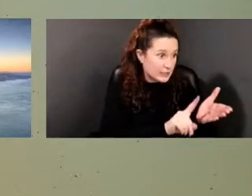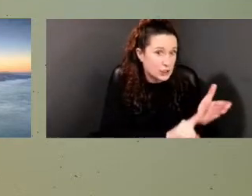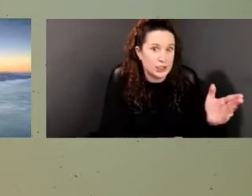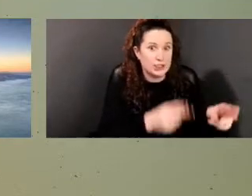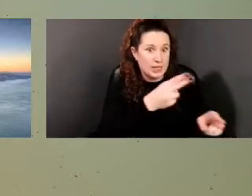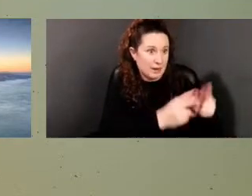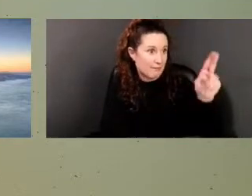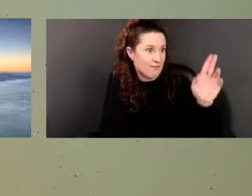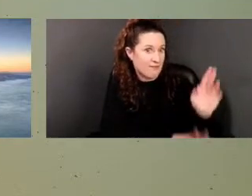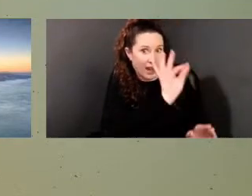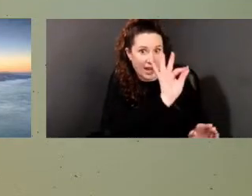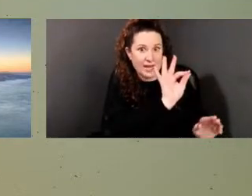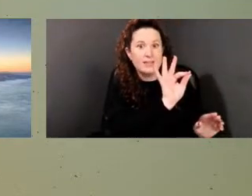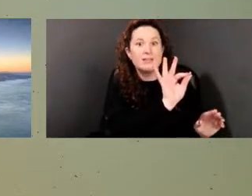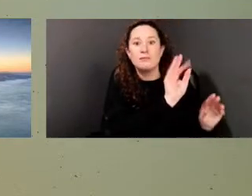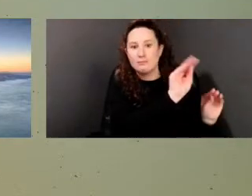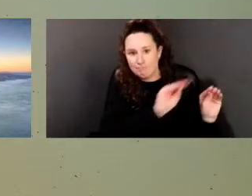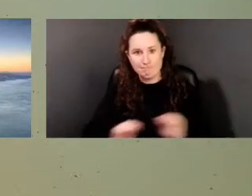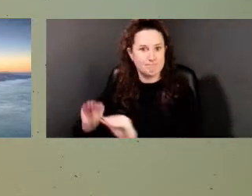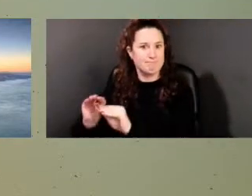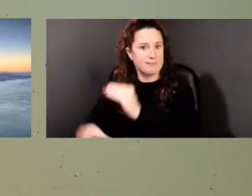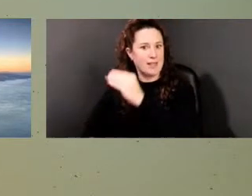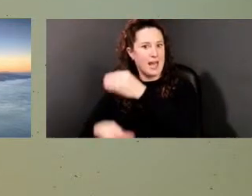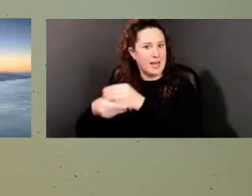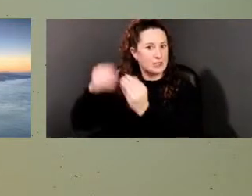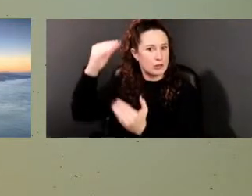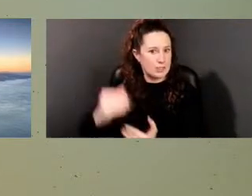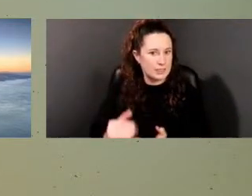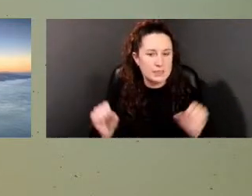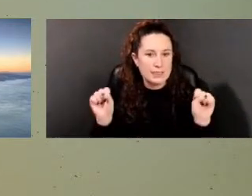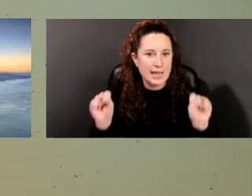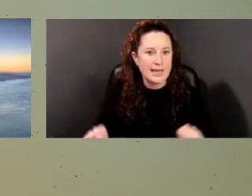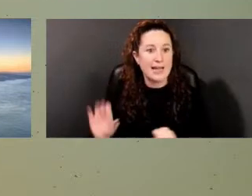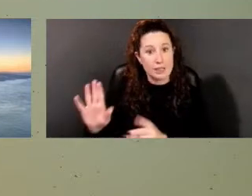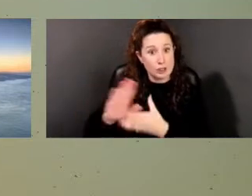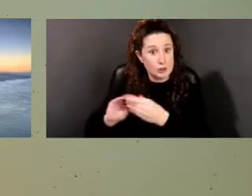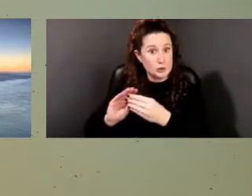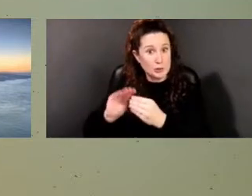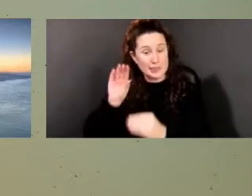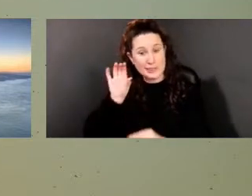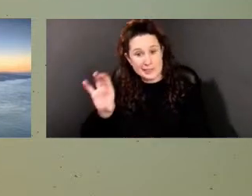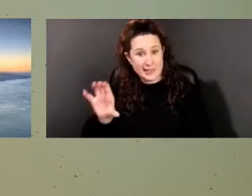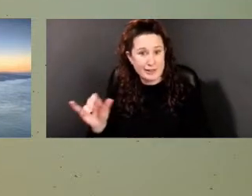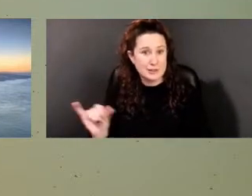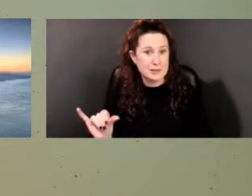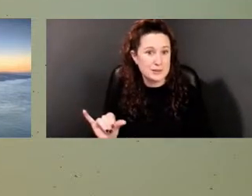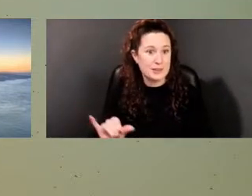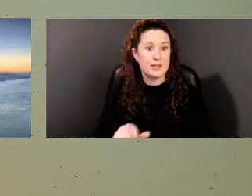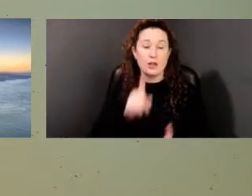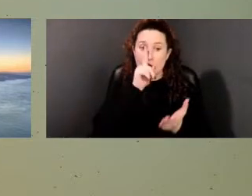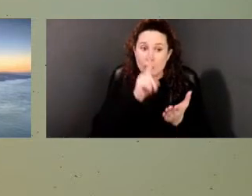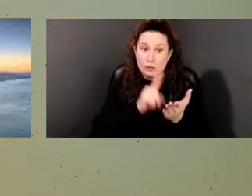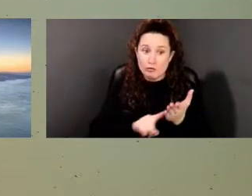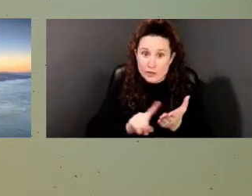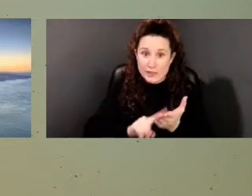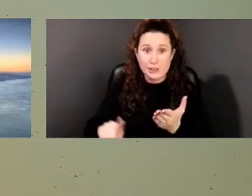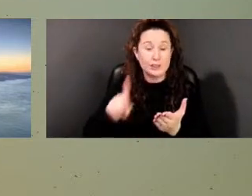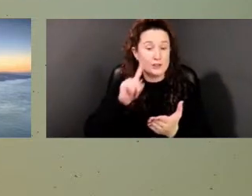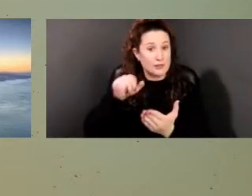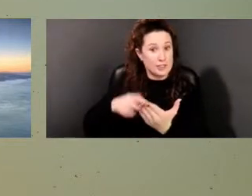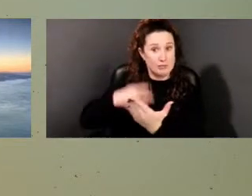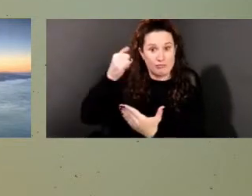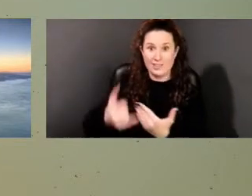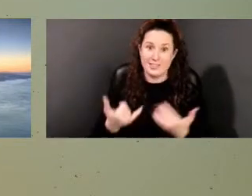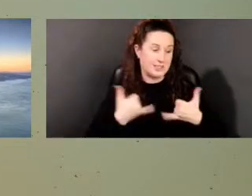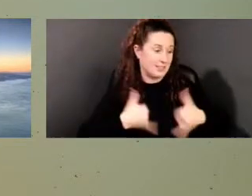and expand it and add to the stories that are already there. The research for the project is still ongoing and we will update the